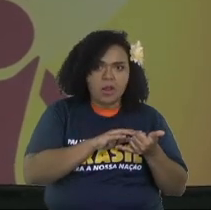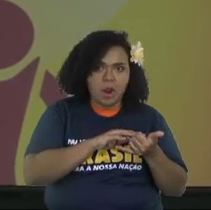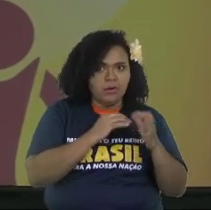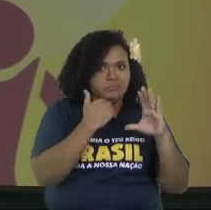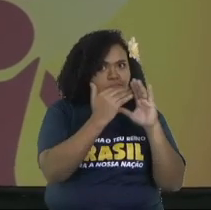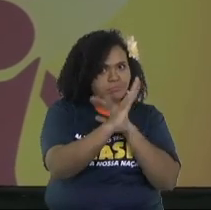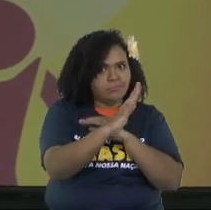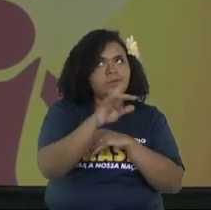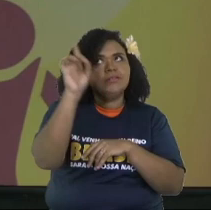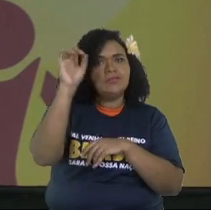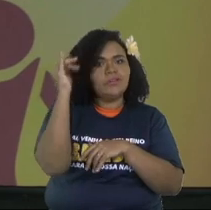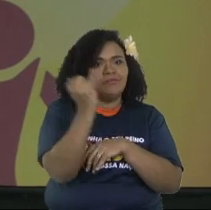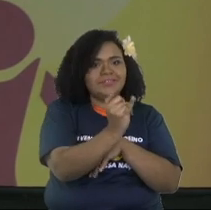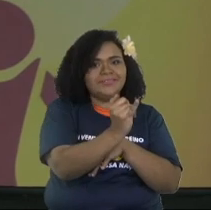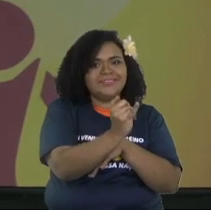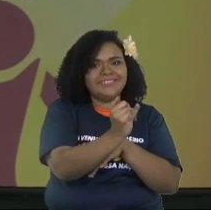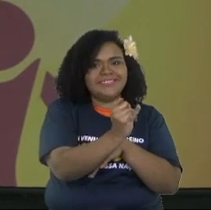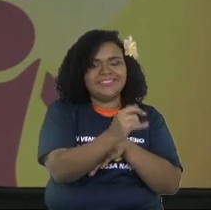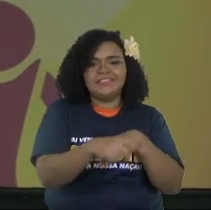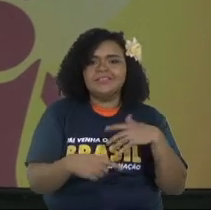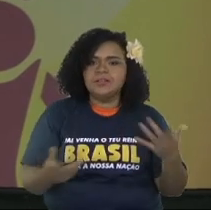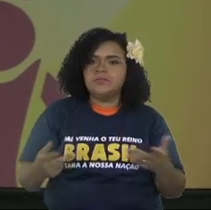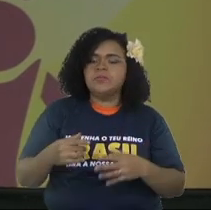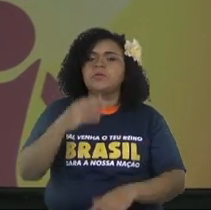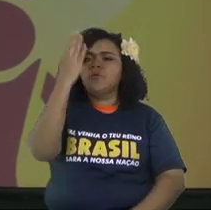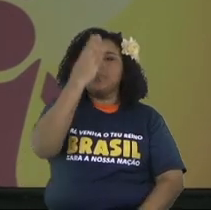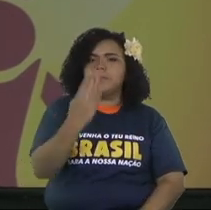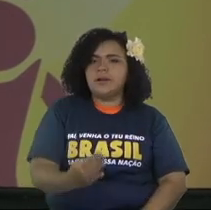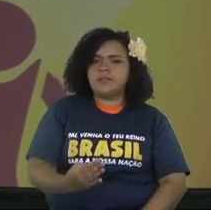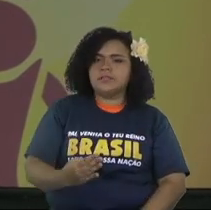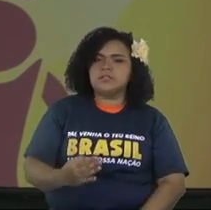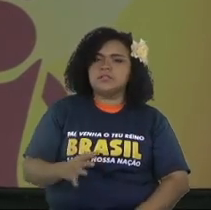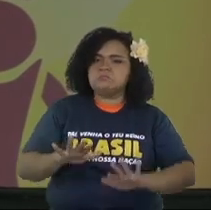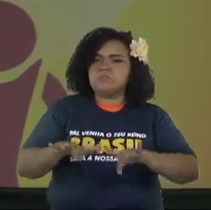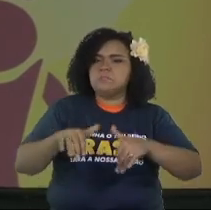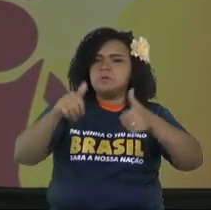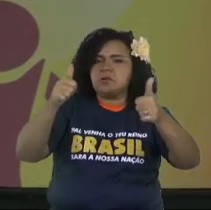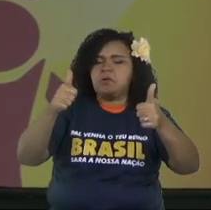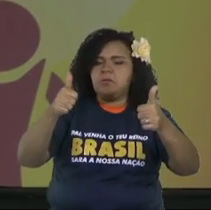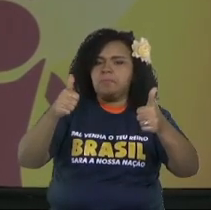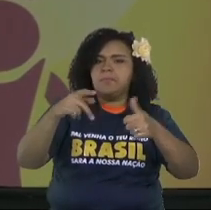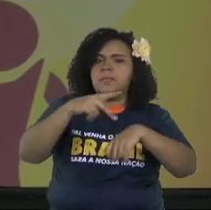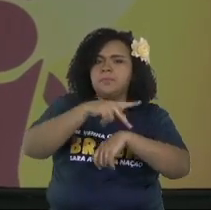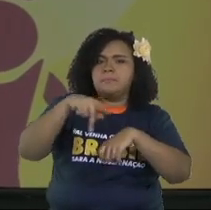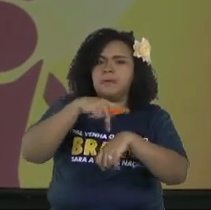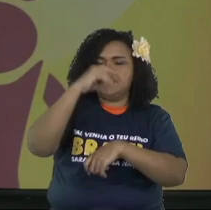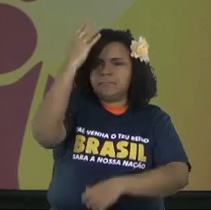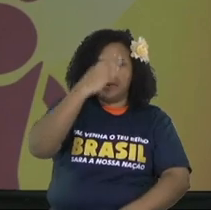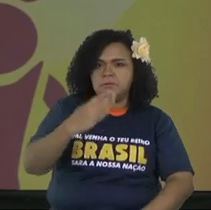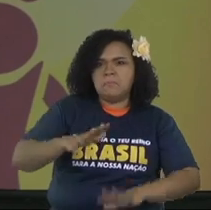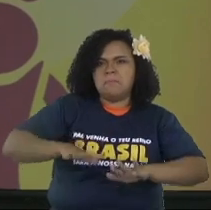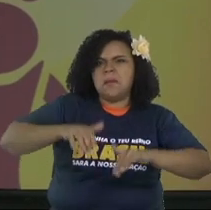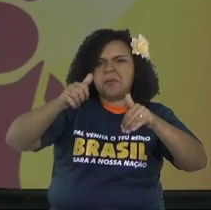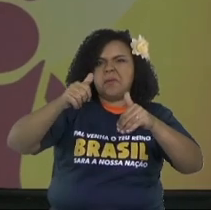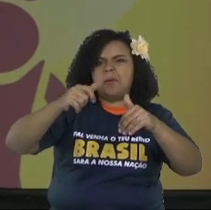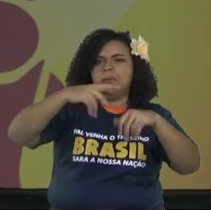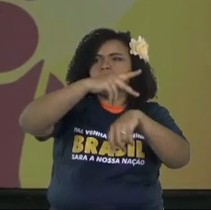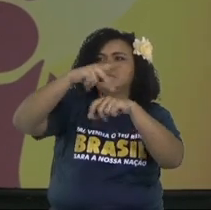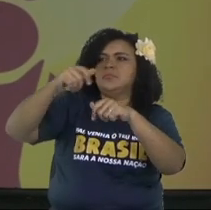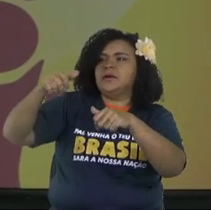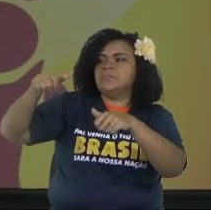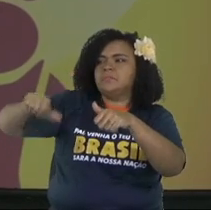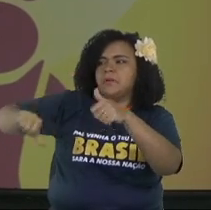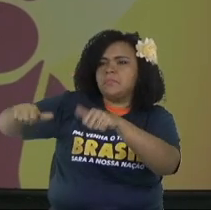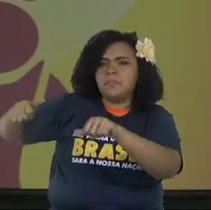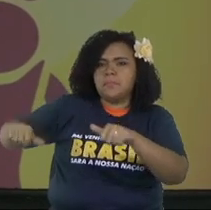them Brazil is not over the nations because they're not obeying the God's commandments